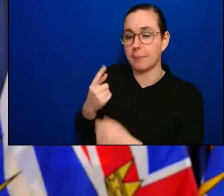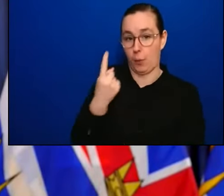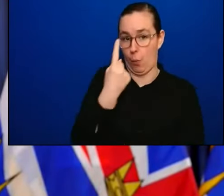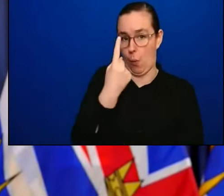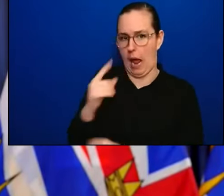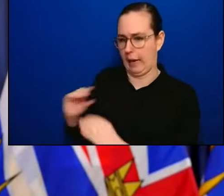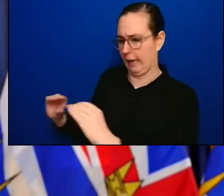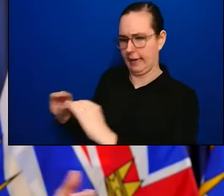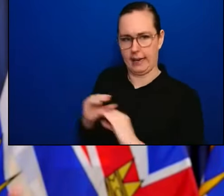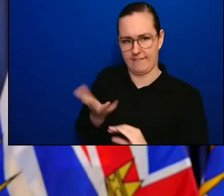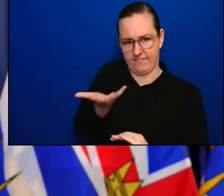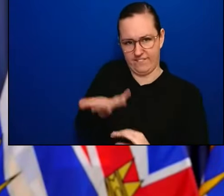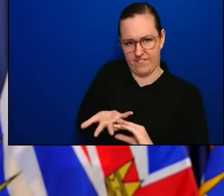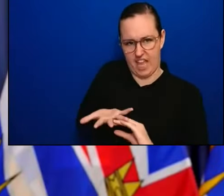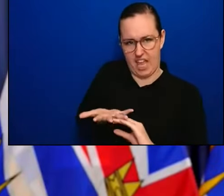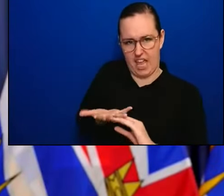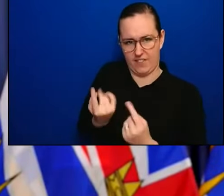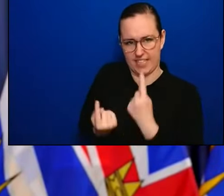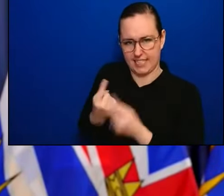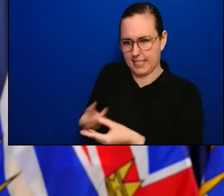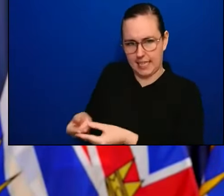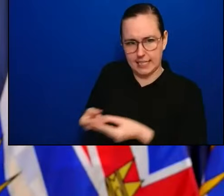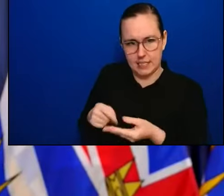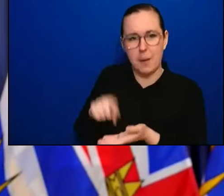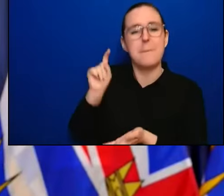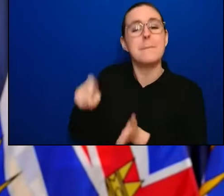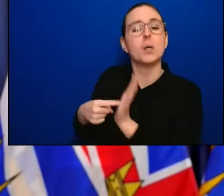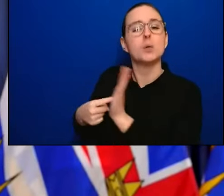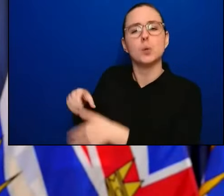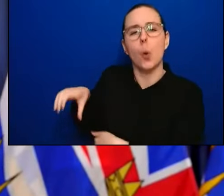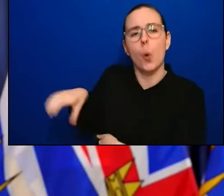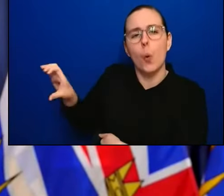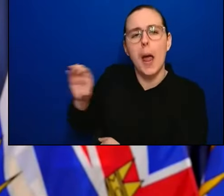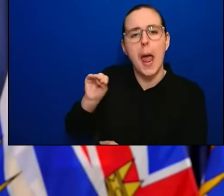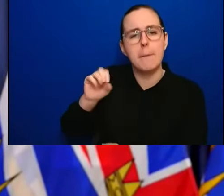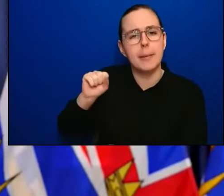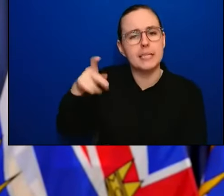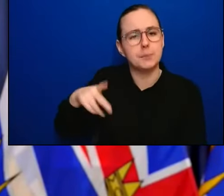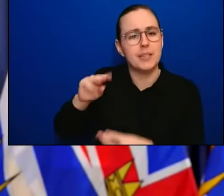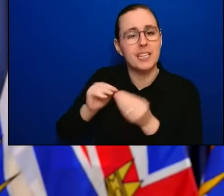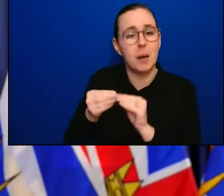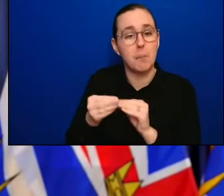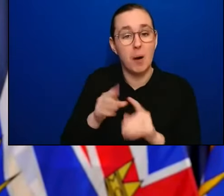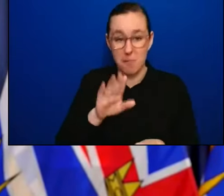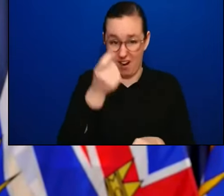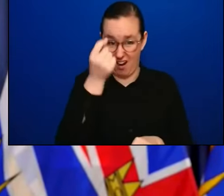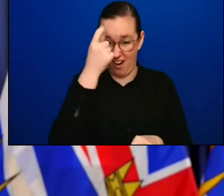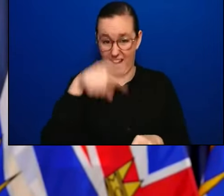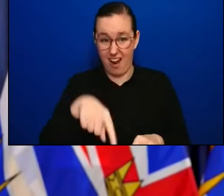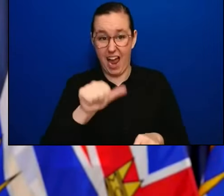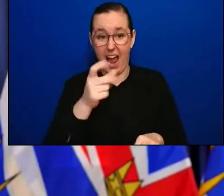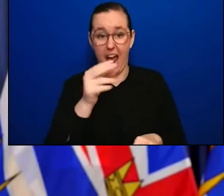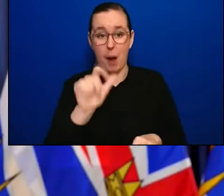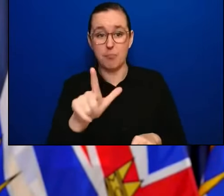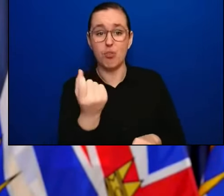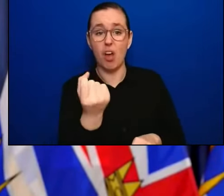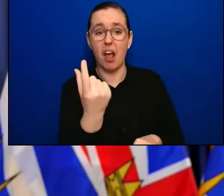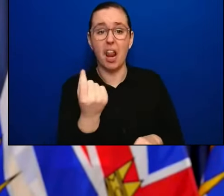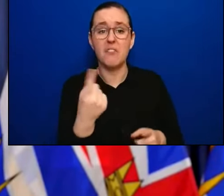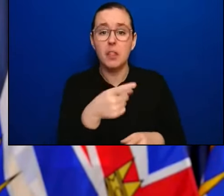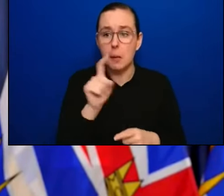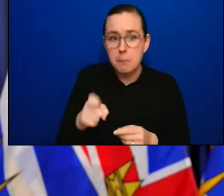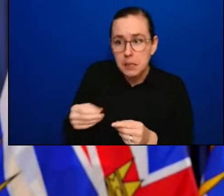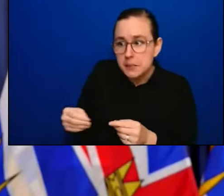your medical services card number and that number is tracked. After April the 11th, that won't happen any further. We'll simply distribute them. It saves